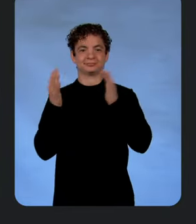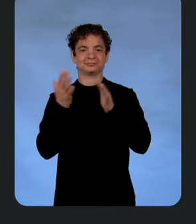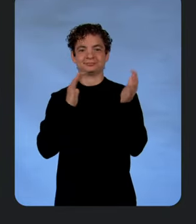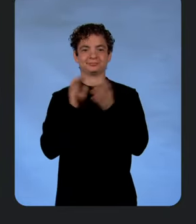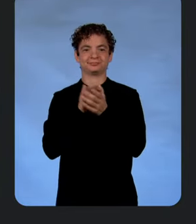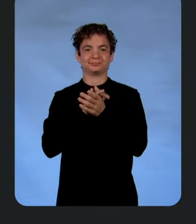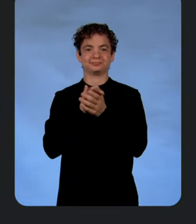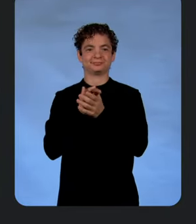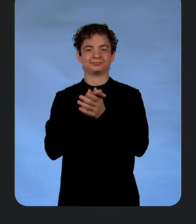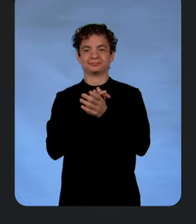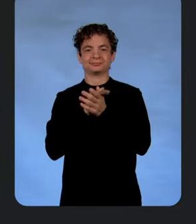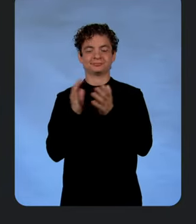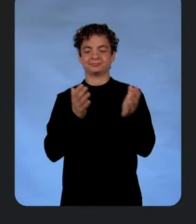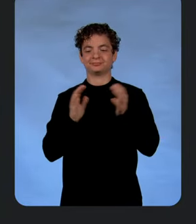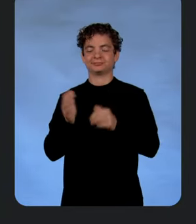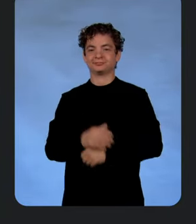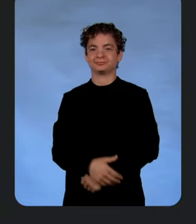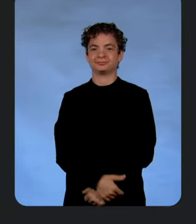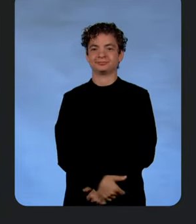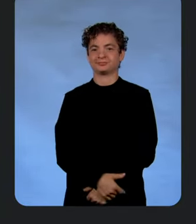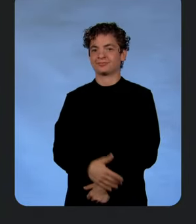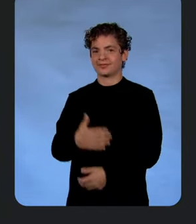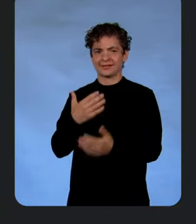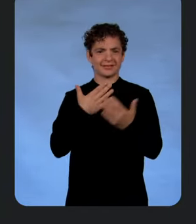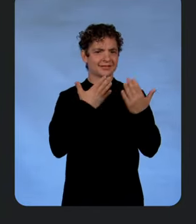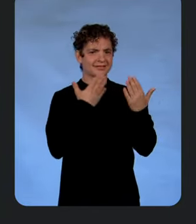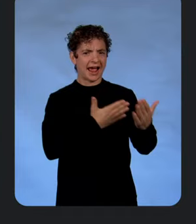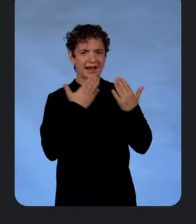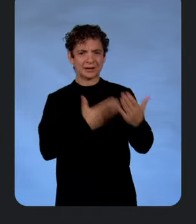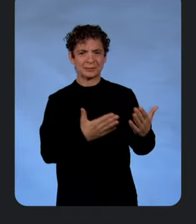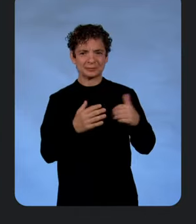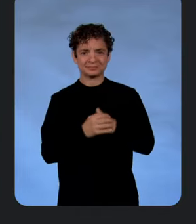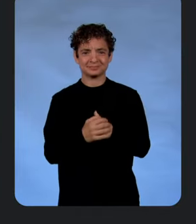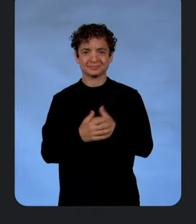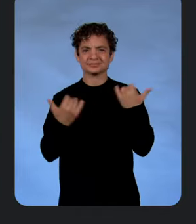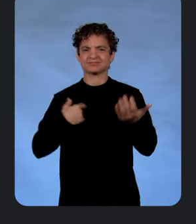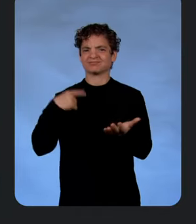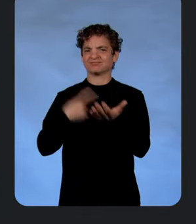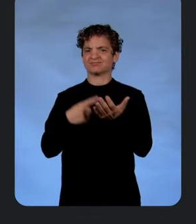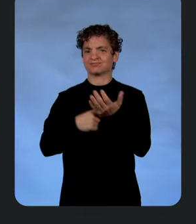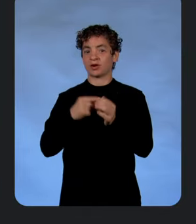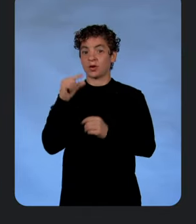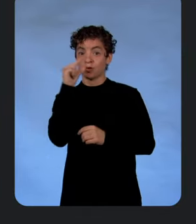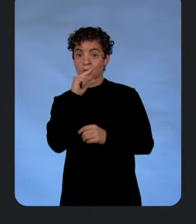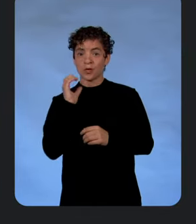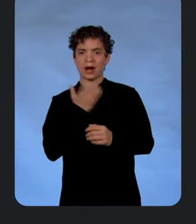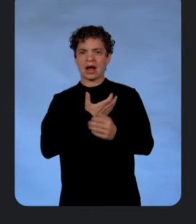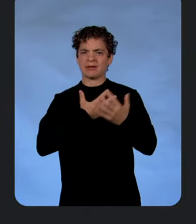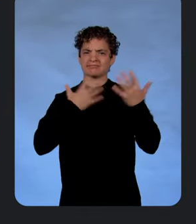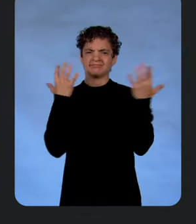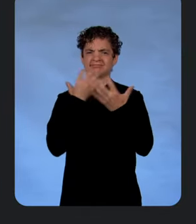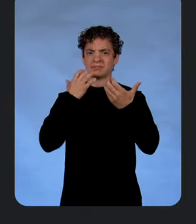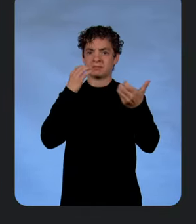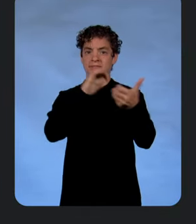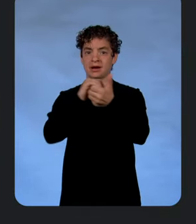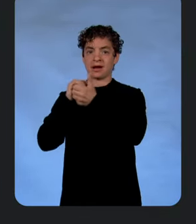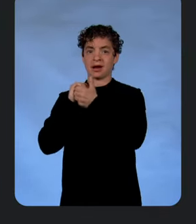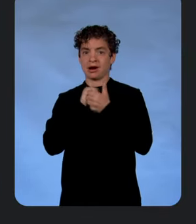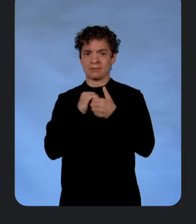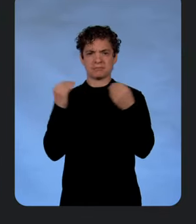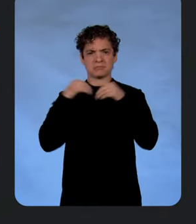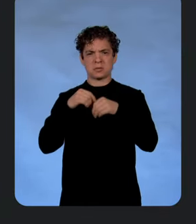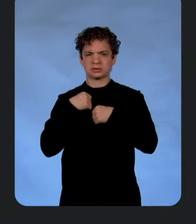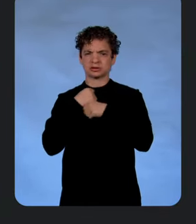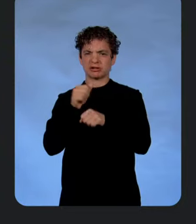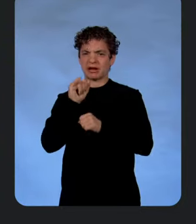Thank you. That was awesome. So let's talk about how Google and our partners are doing some pretty fantastic work bringing generative AI